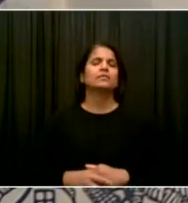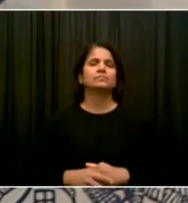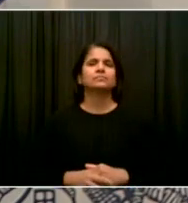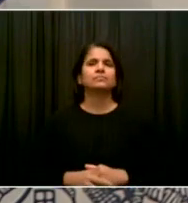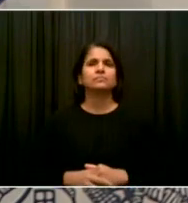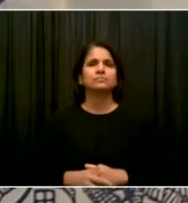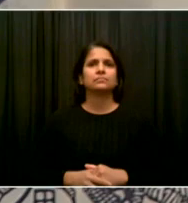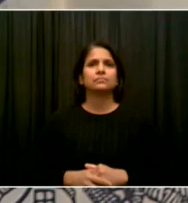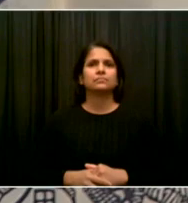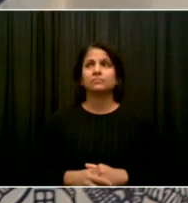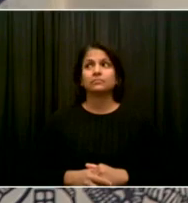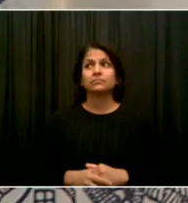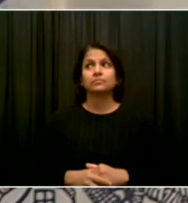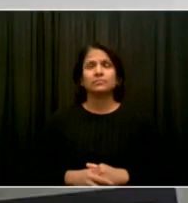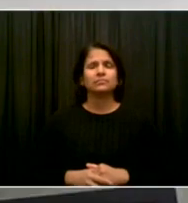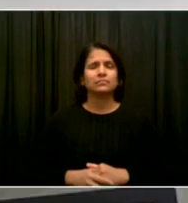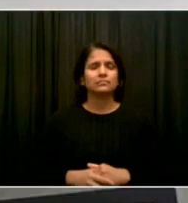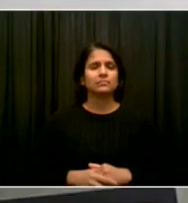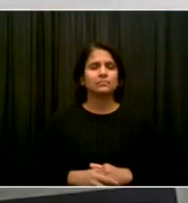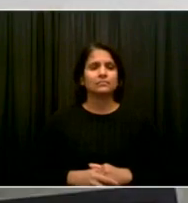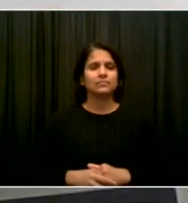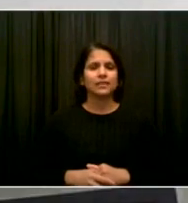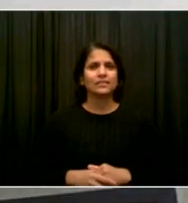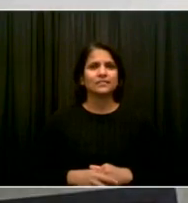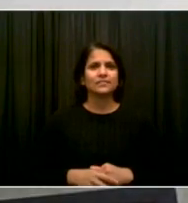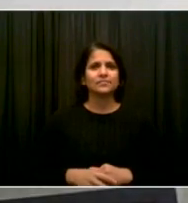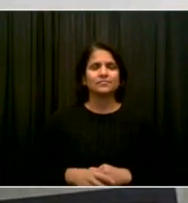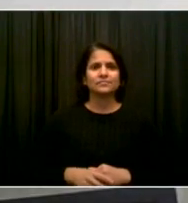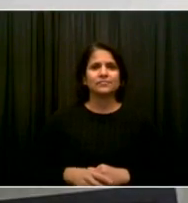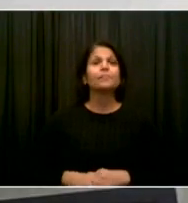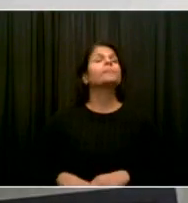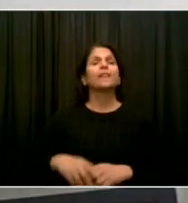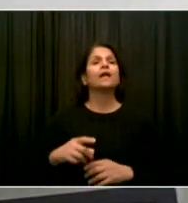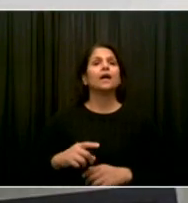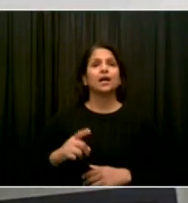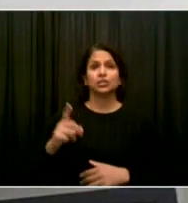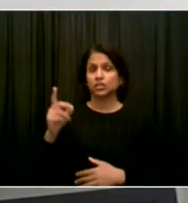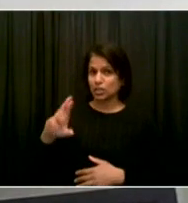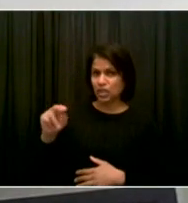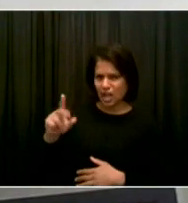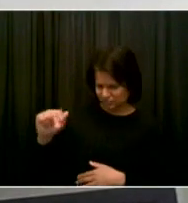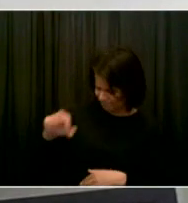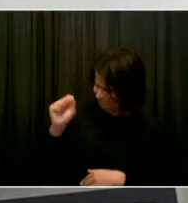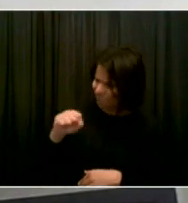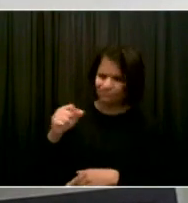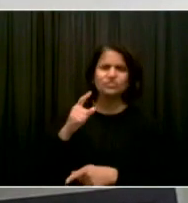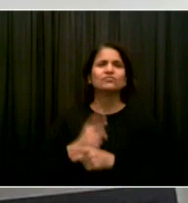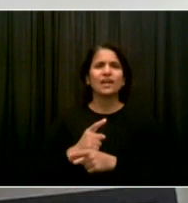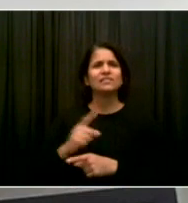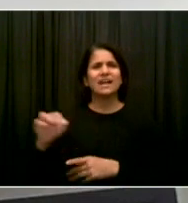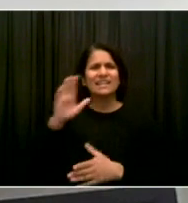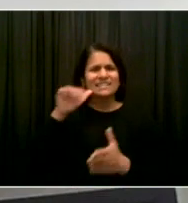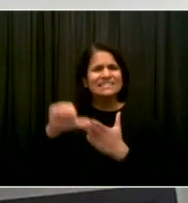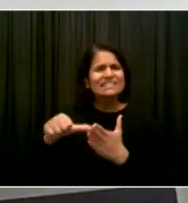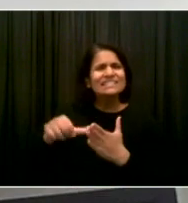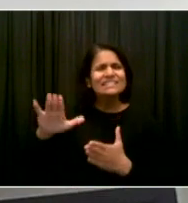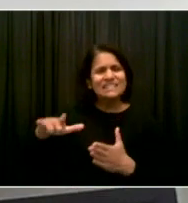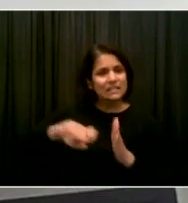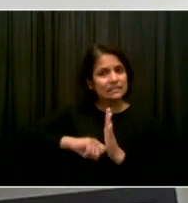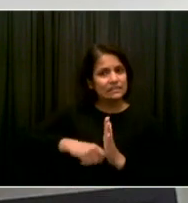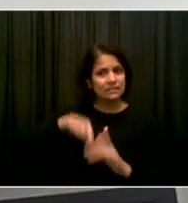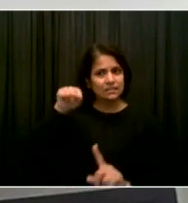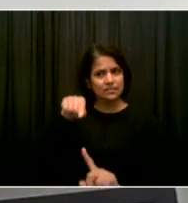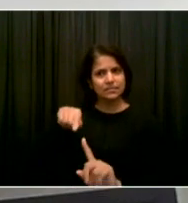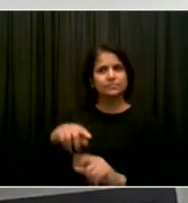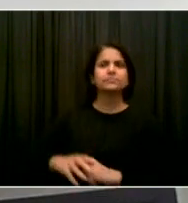explained it very well. It's all about staffing. In March 2020, it was not about physical space. It was all about